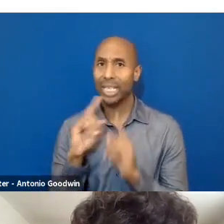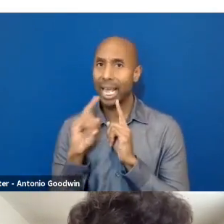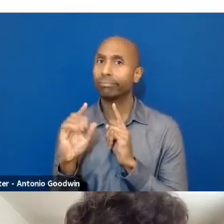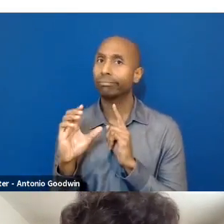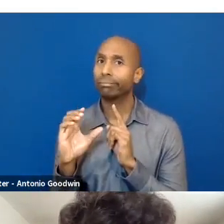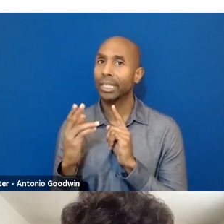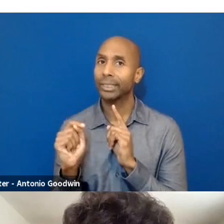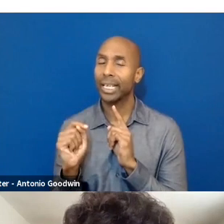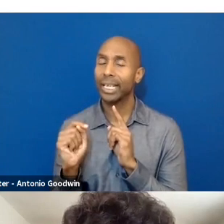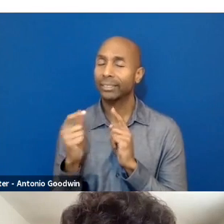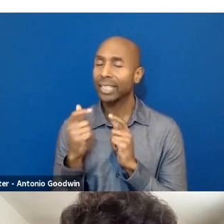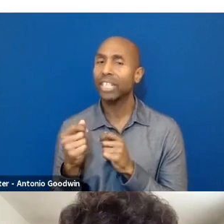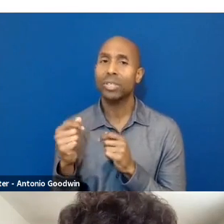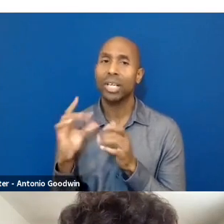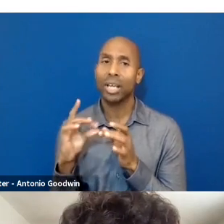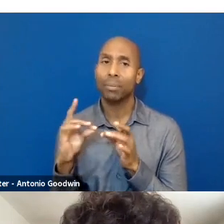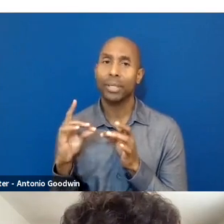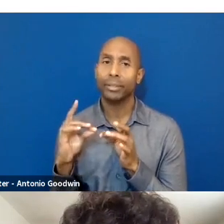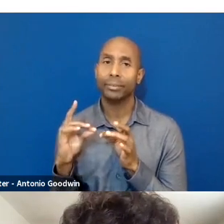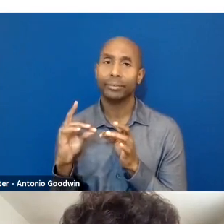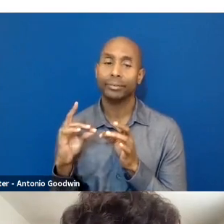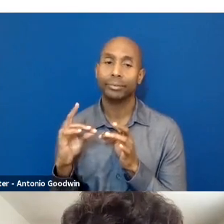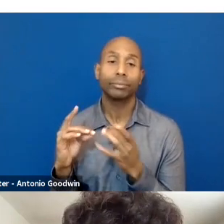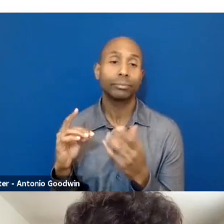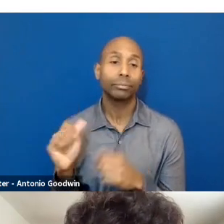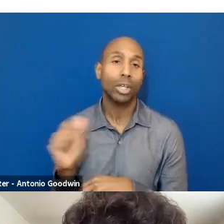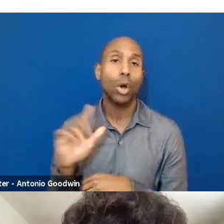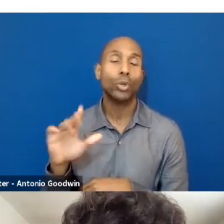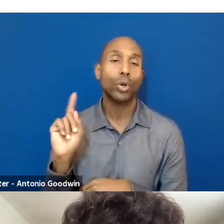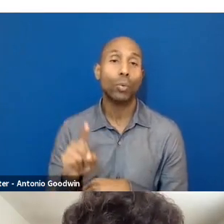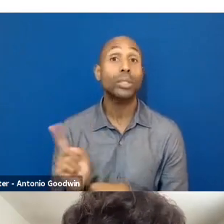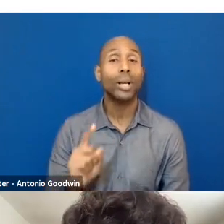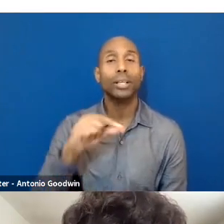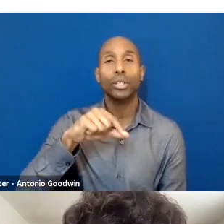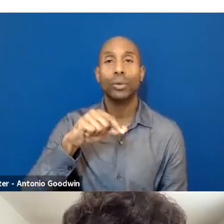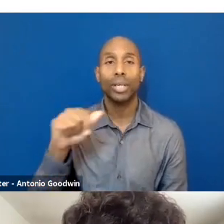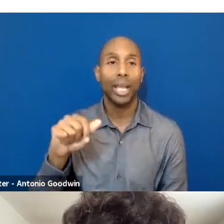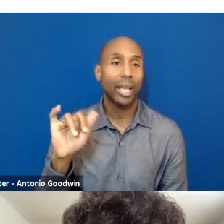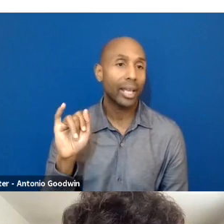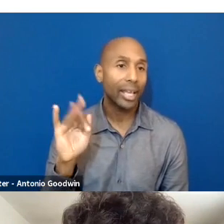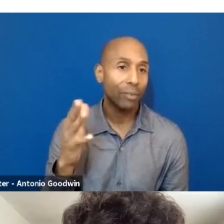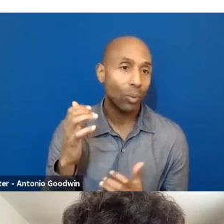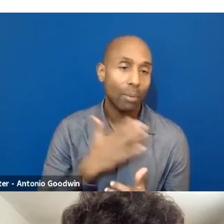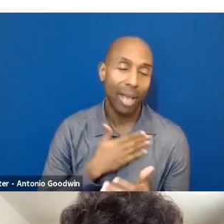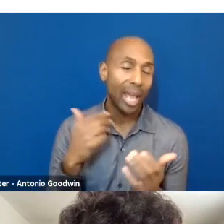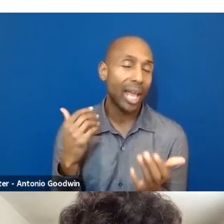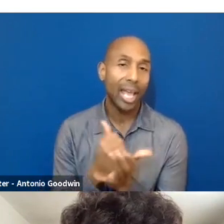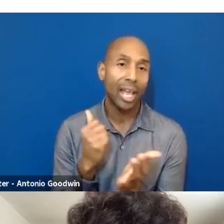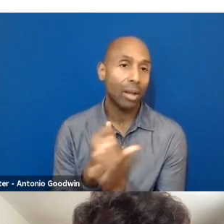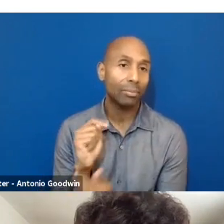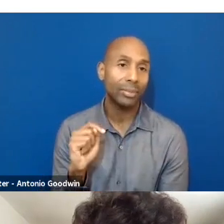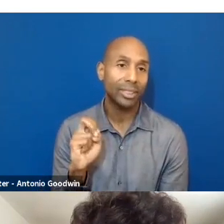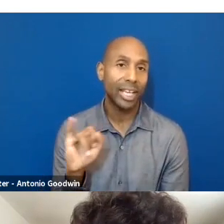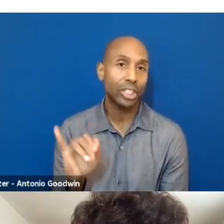so interesting. But of course, all your questions are in the Q&A. And if you want my help, I'm here to support and just pulling some